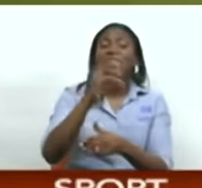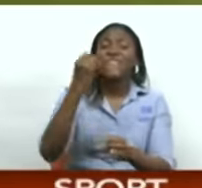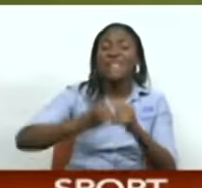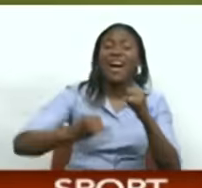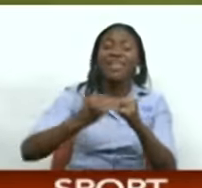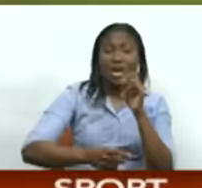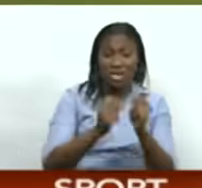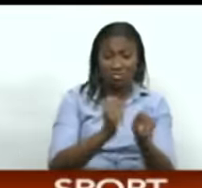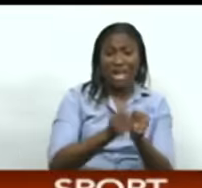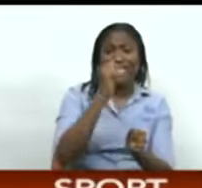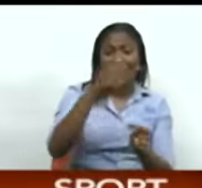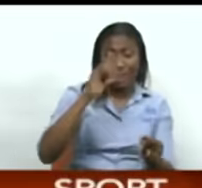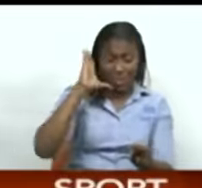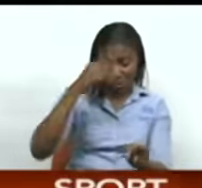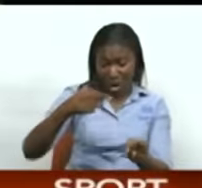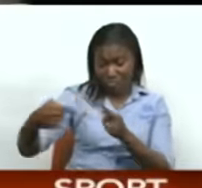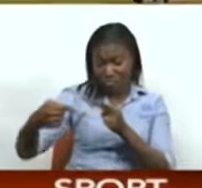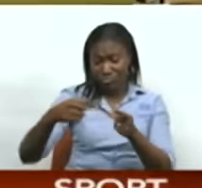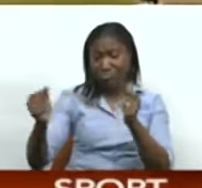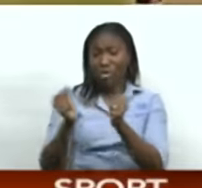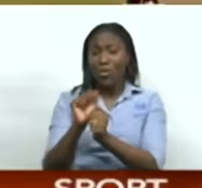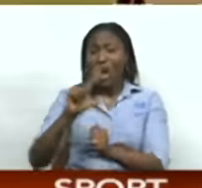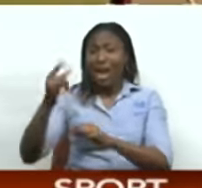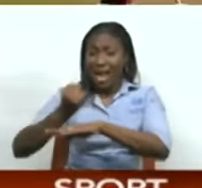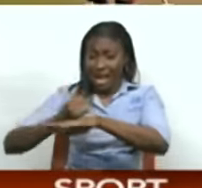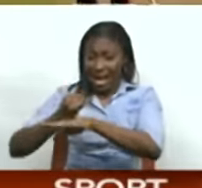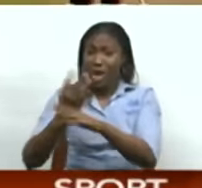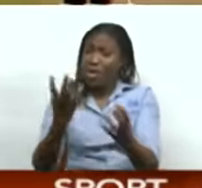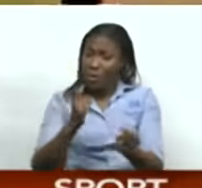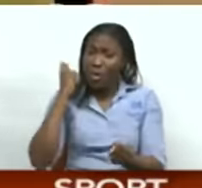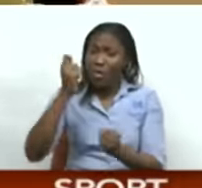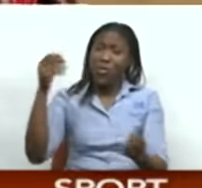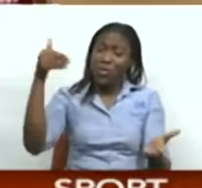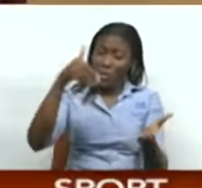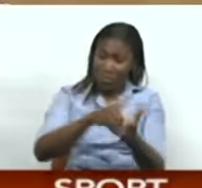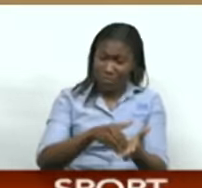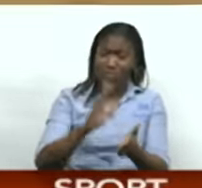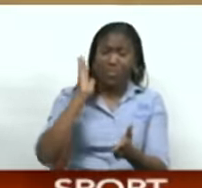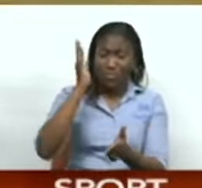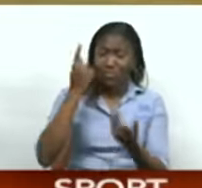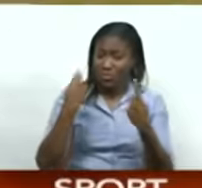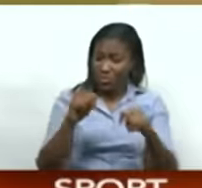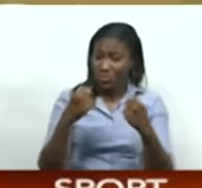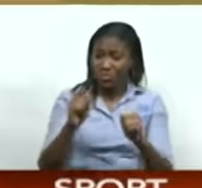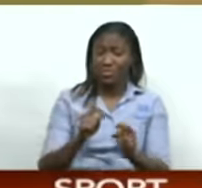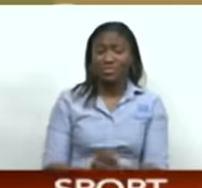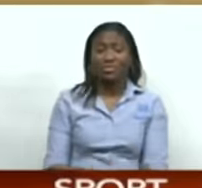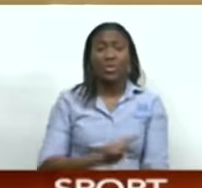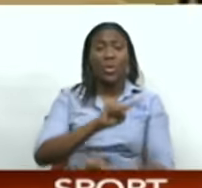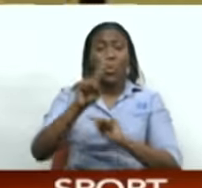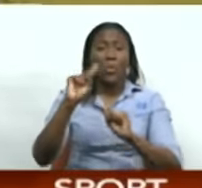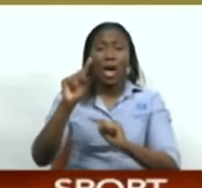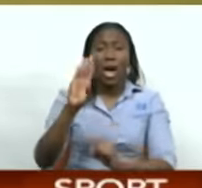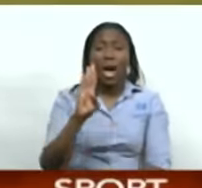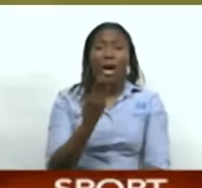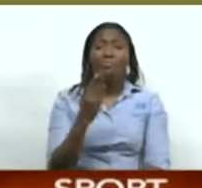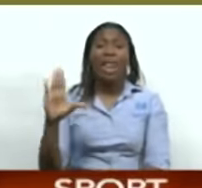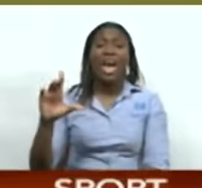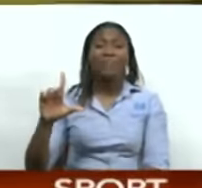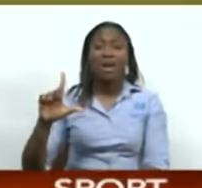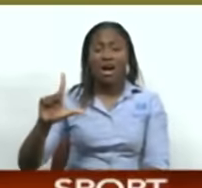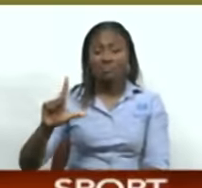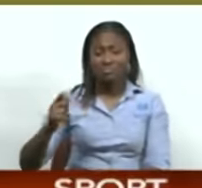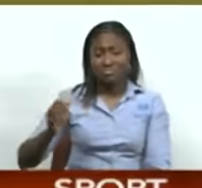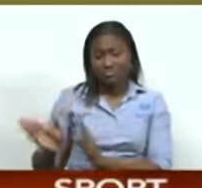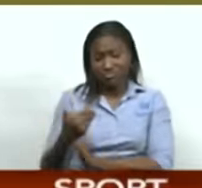and Tobago Red Force will be aiming to regain the title when they take on the Leeward Island Hurricanes at the Brandler Cricket Academy on